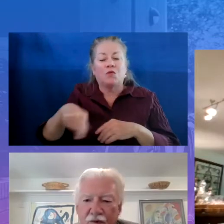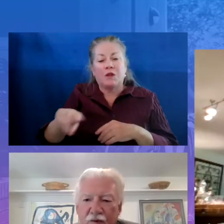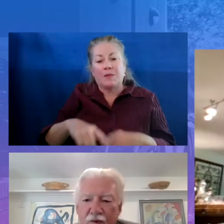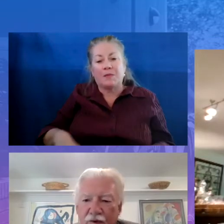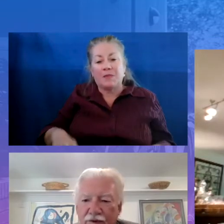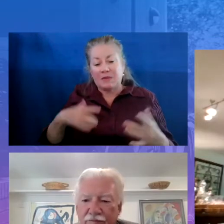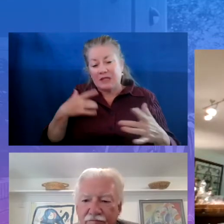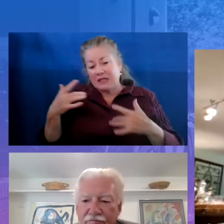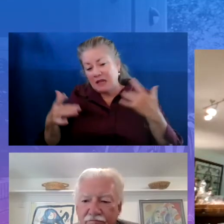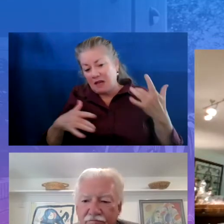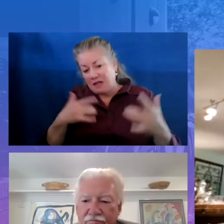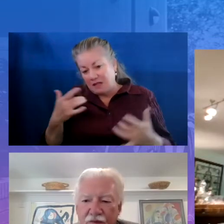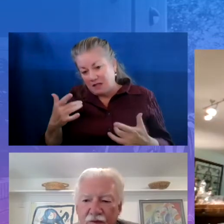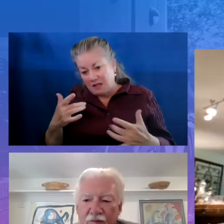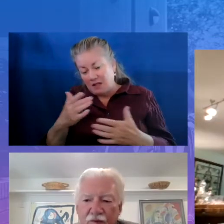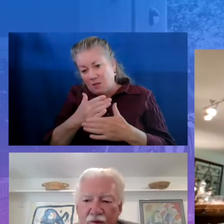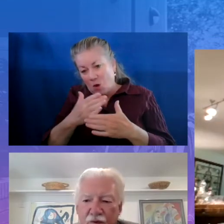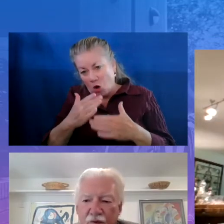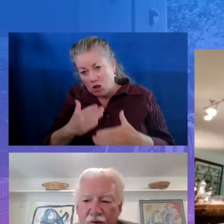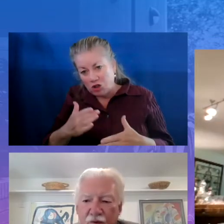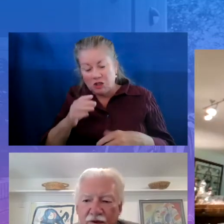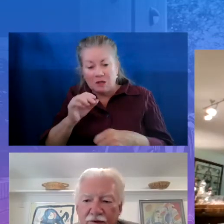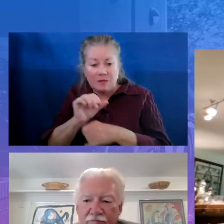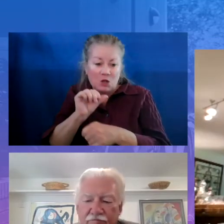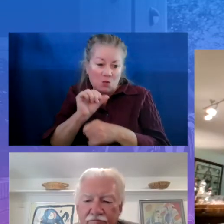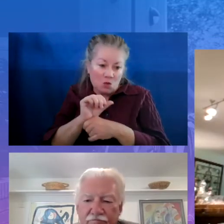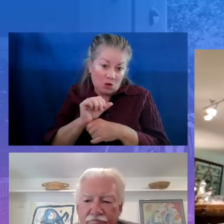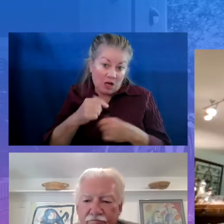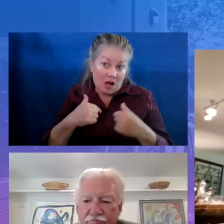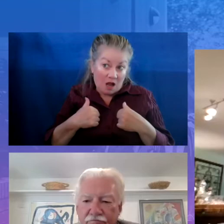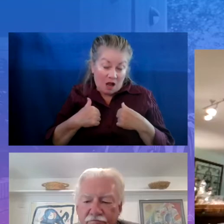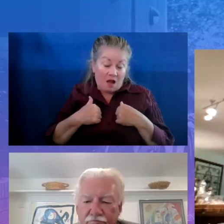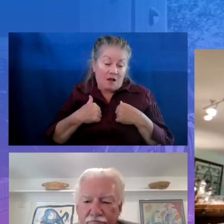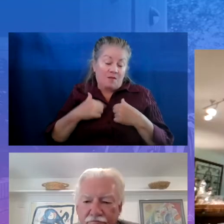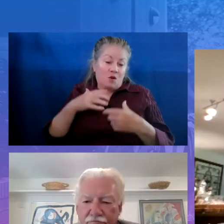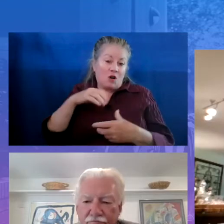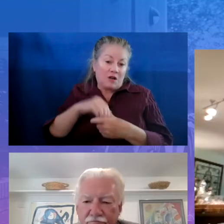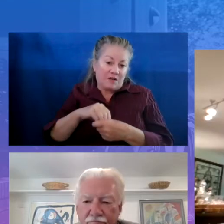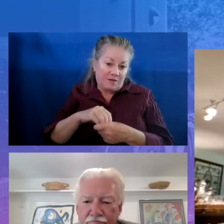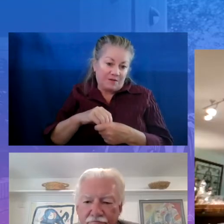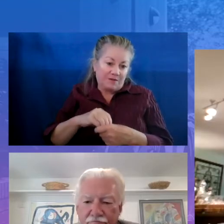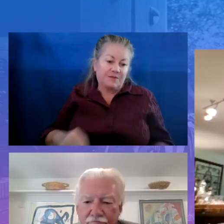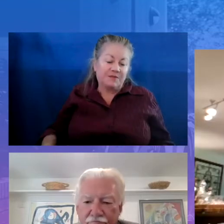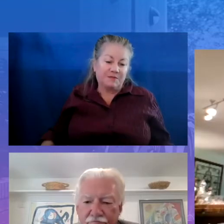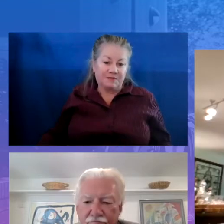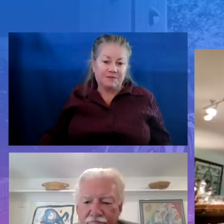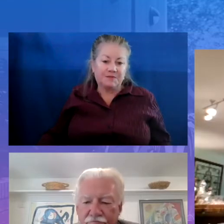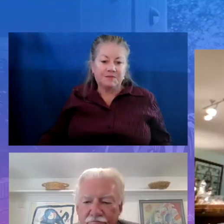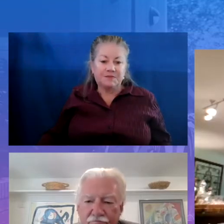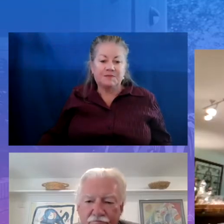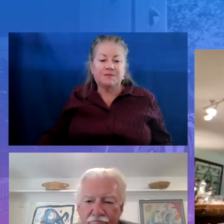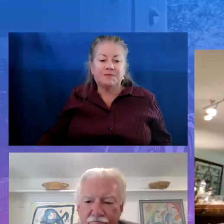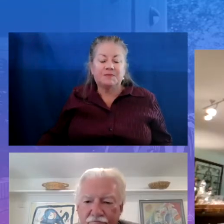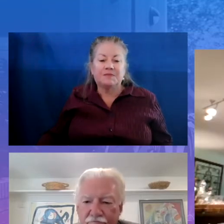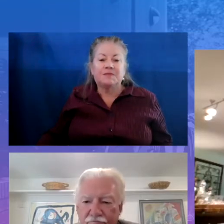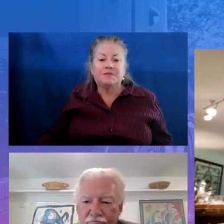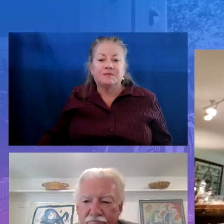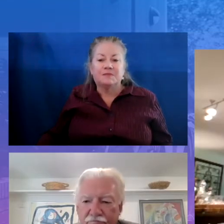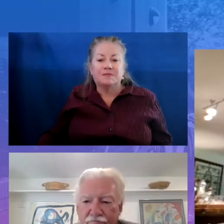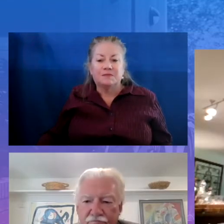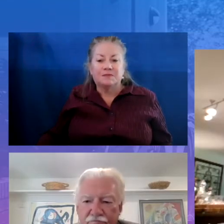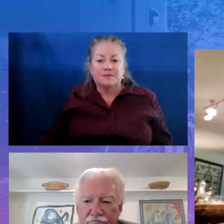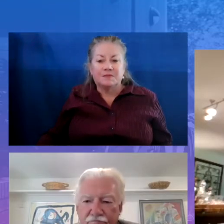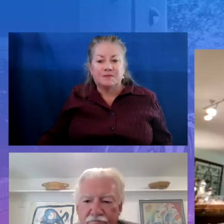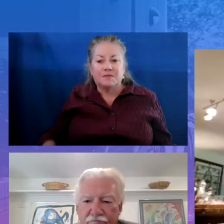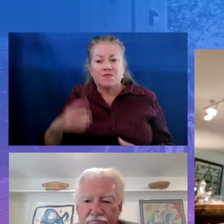the partnership and the work that I get to be a part of. It's always been my passion to work